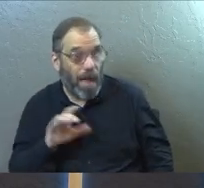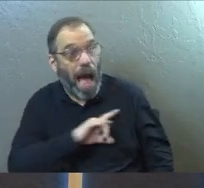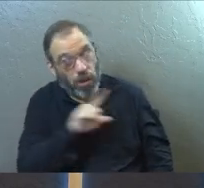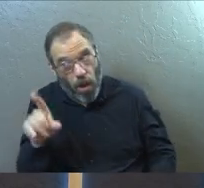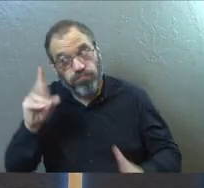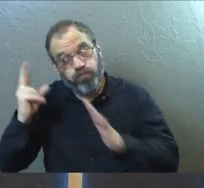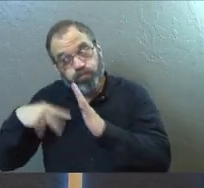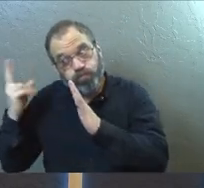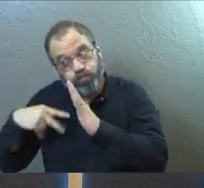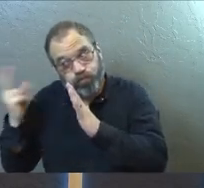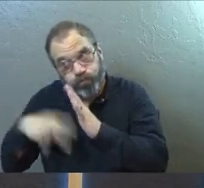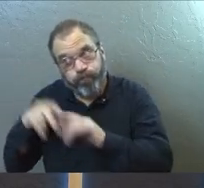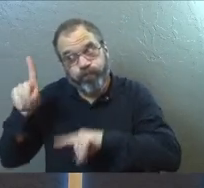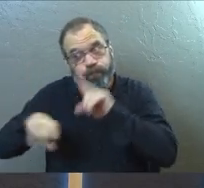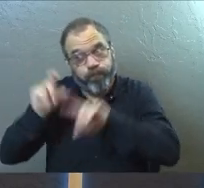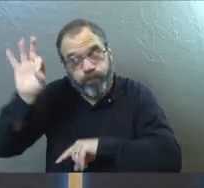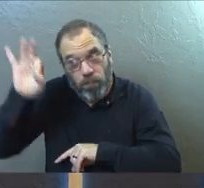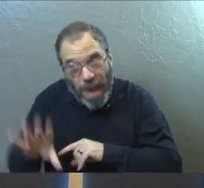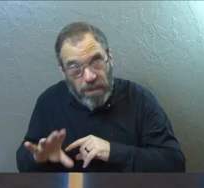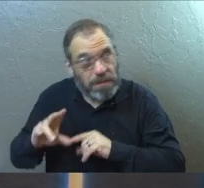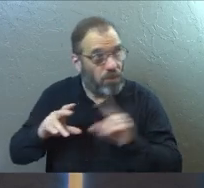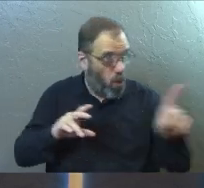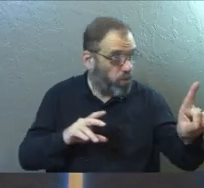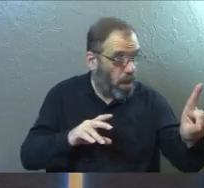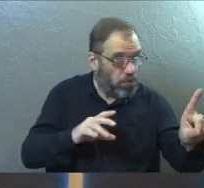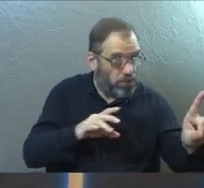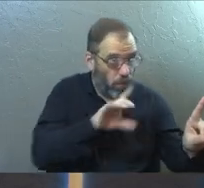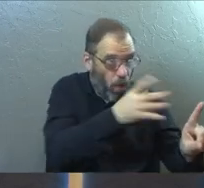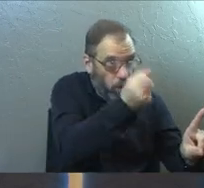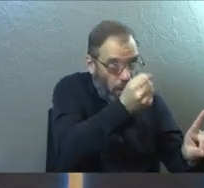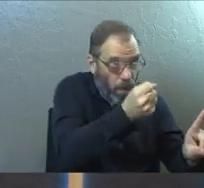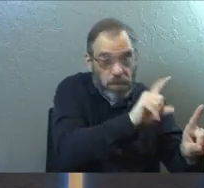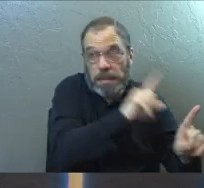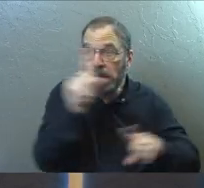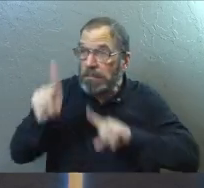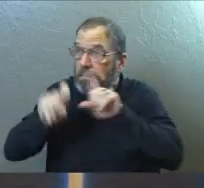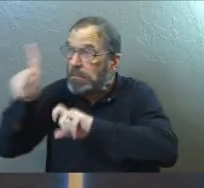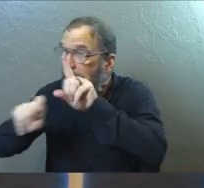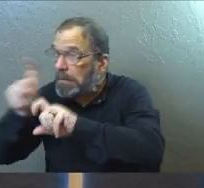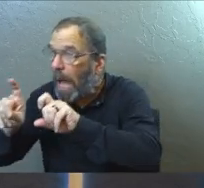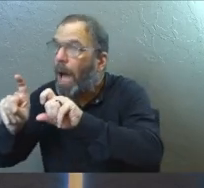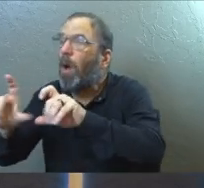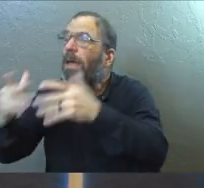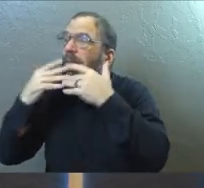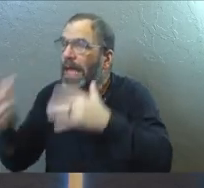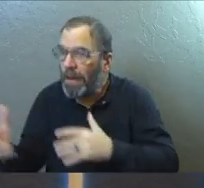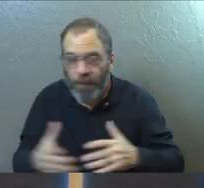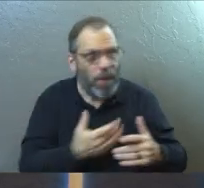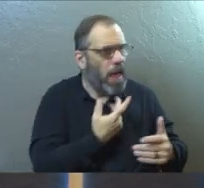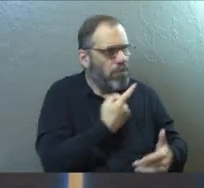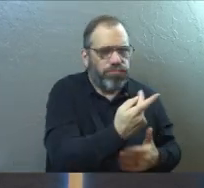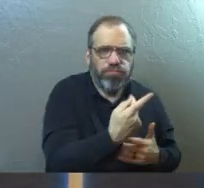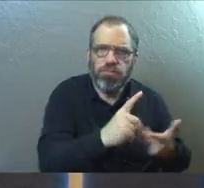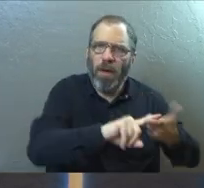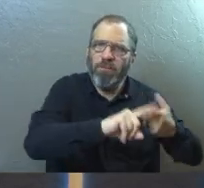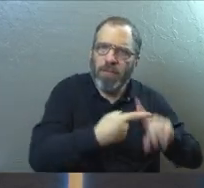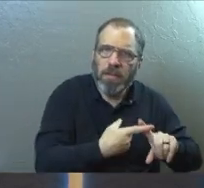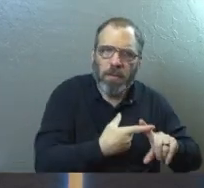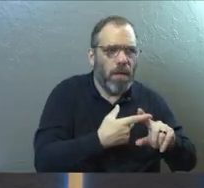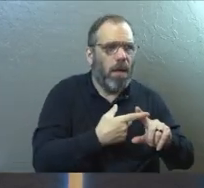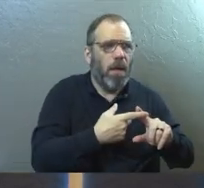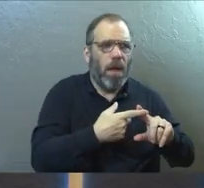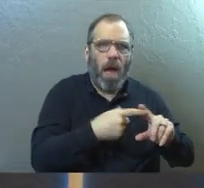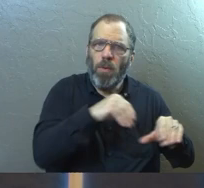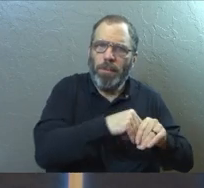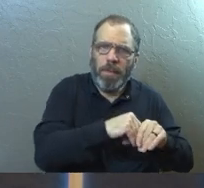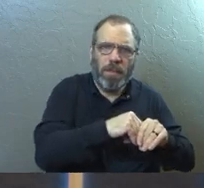I'll go and read. I'll go ask pastors. I'll go find out for you what the answers to these questions are. And he and I just struck up a friendship that way.